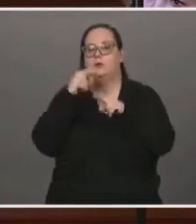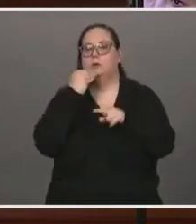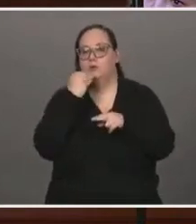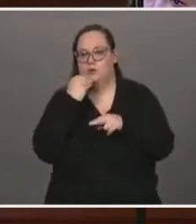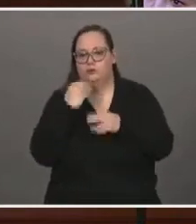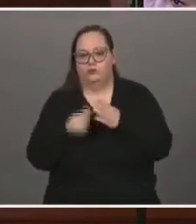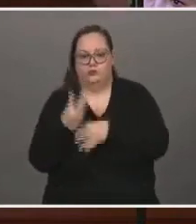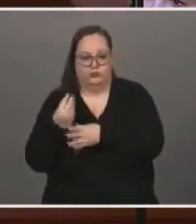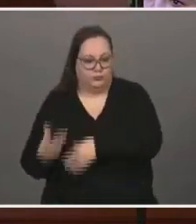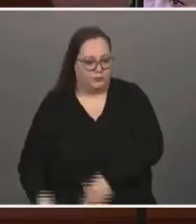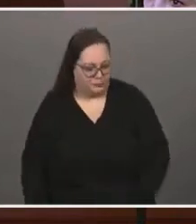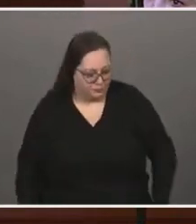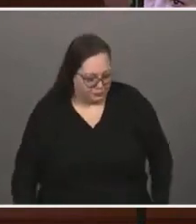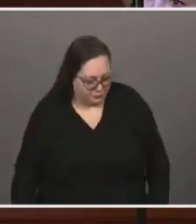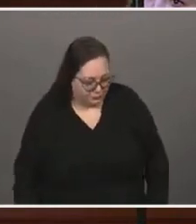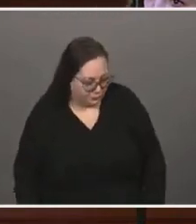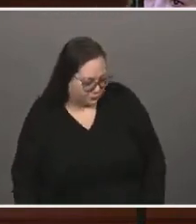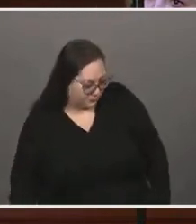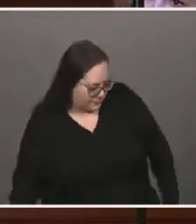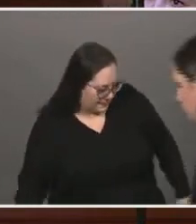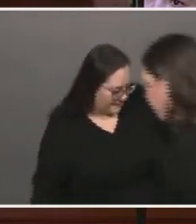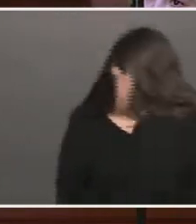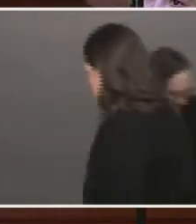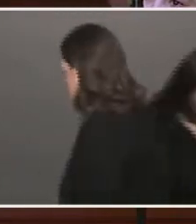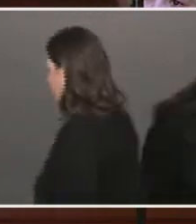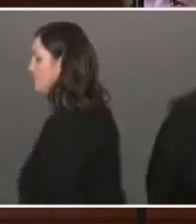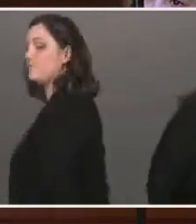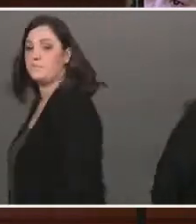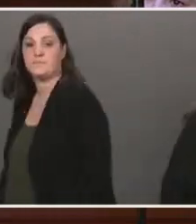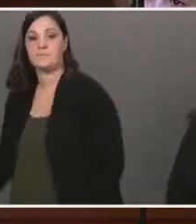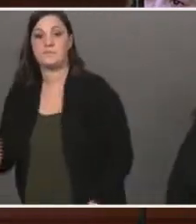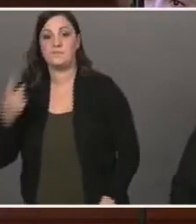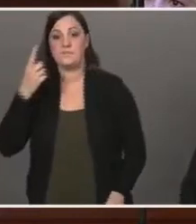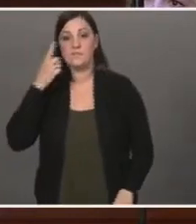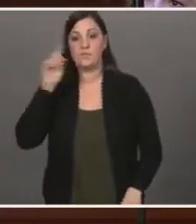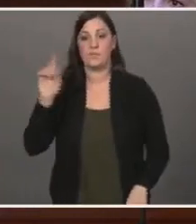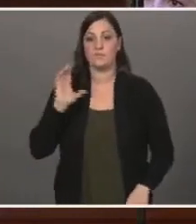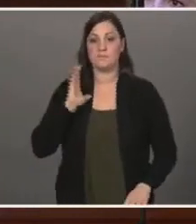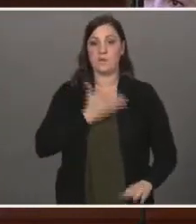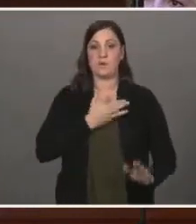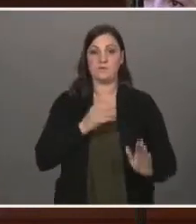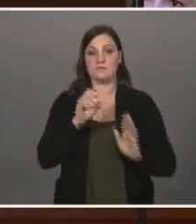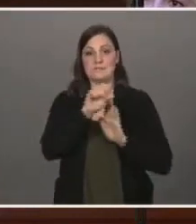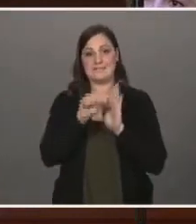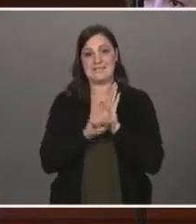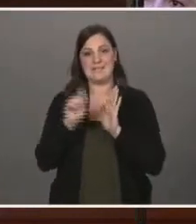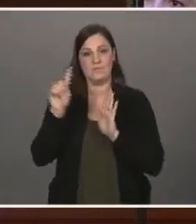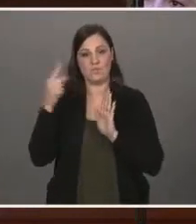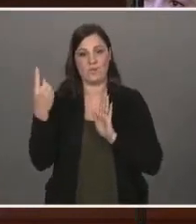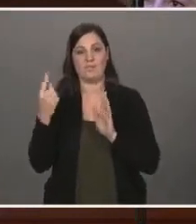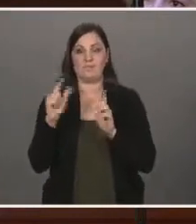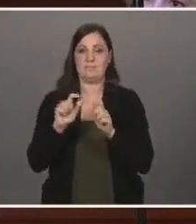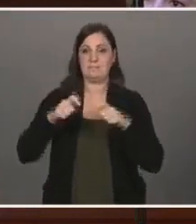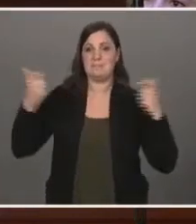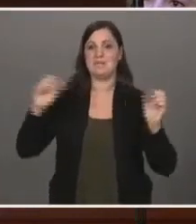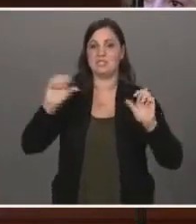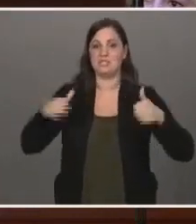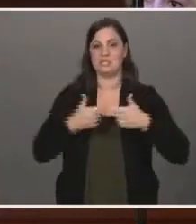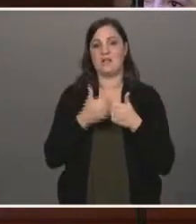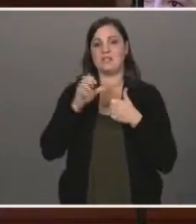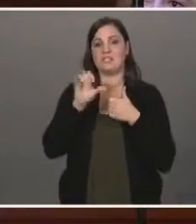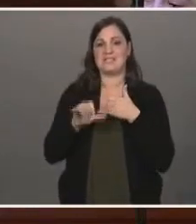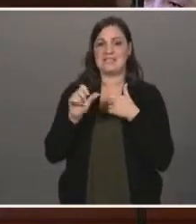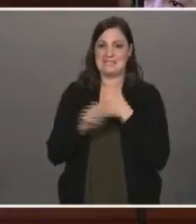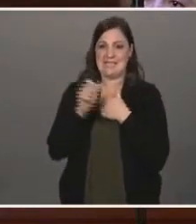Now, when it comes to our well-being as a state, one of the biggest challenges facing young people is the proliferation and danger of